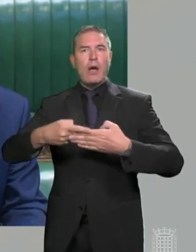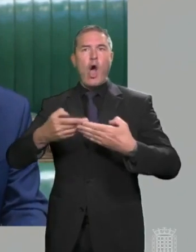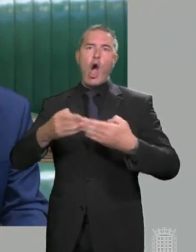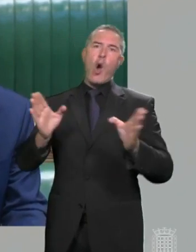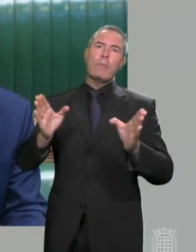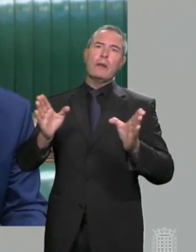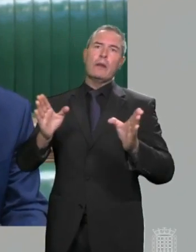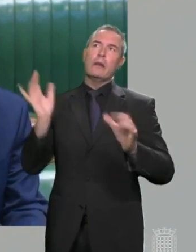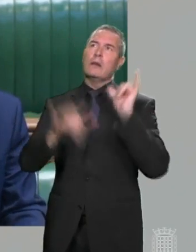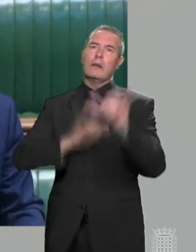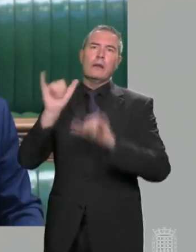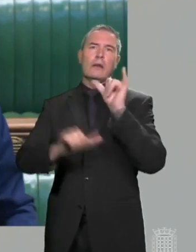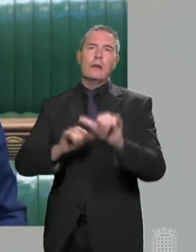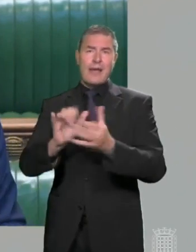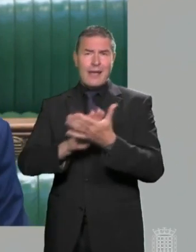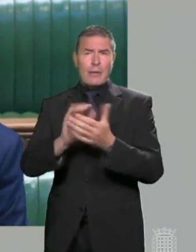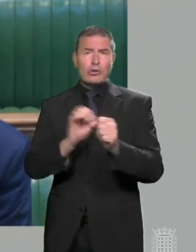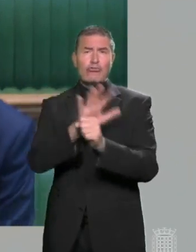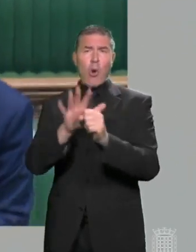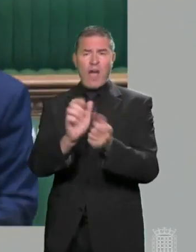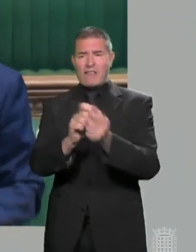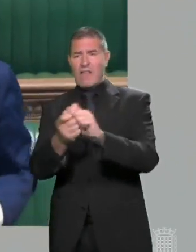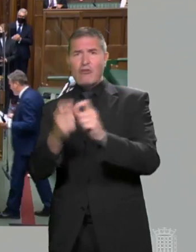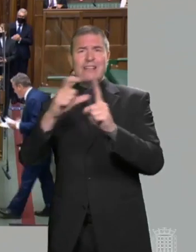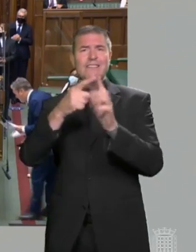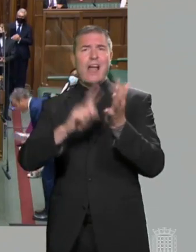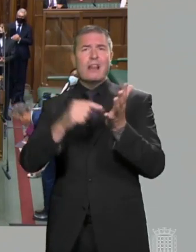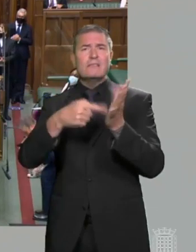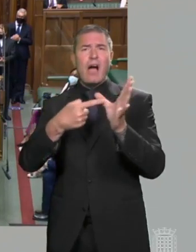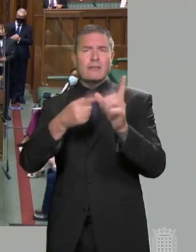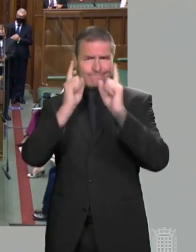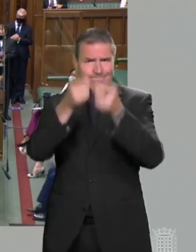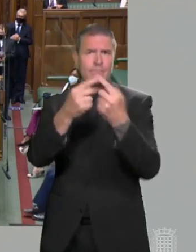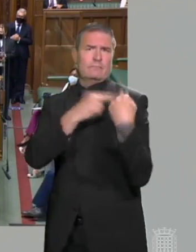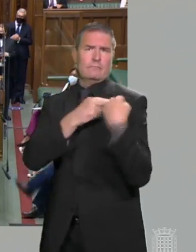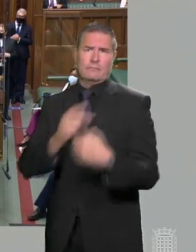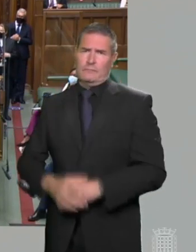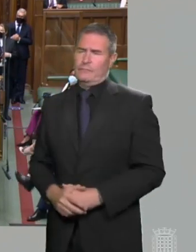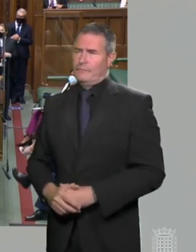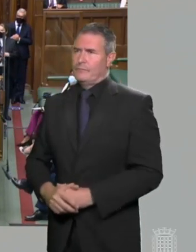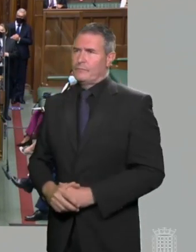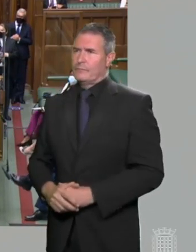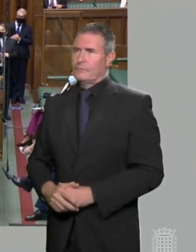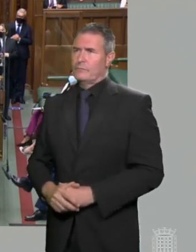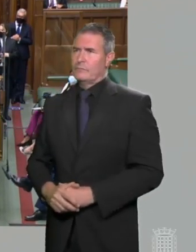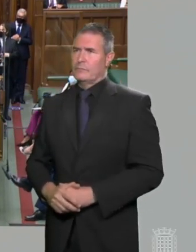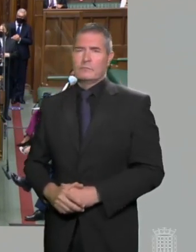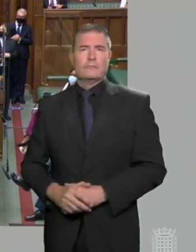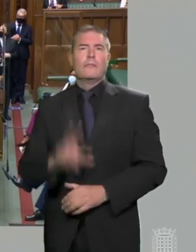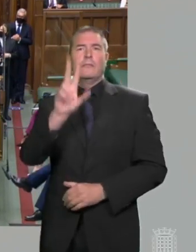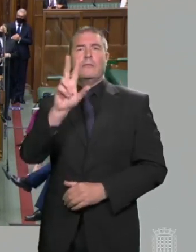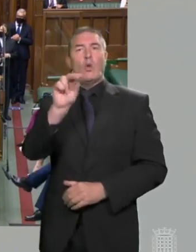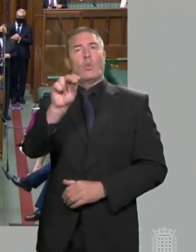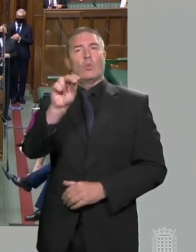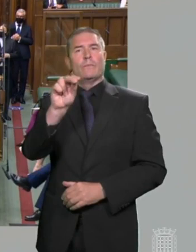the spread of the Delta variant in this country? Prime Minister. No, Mr Speaker. think